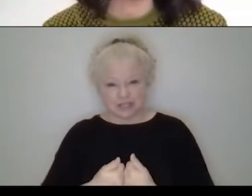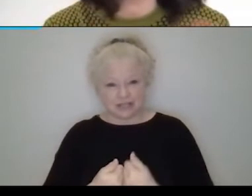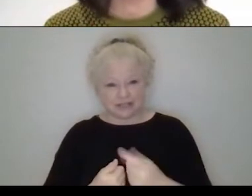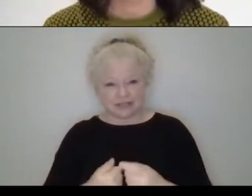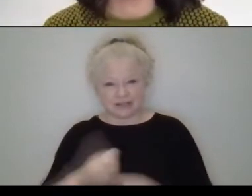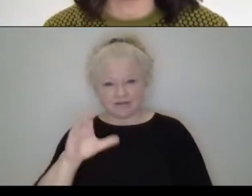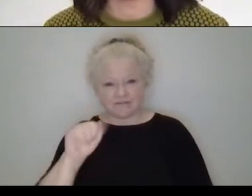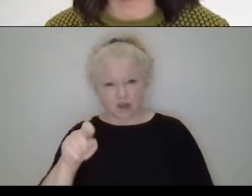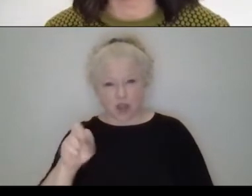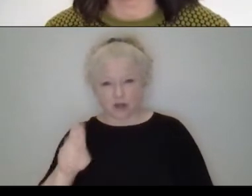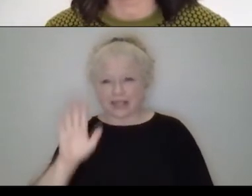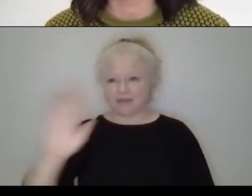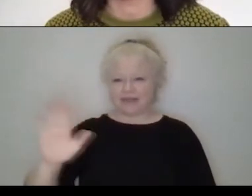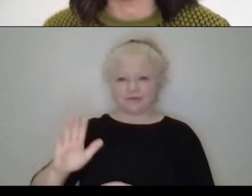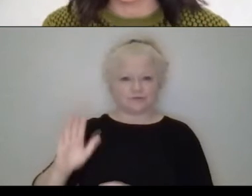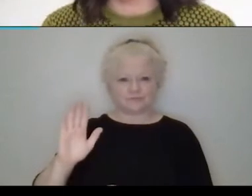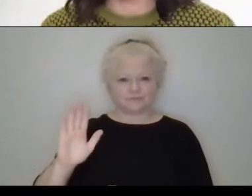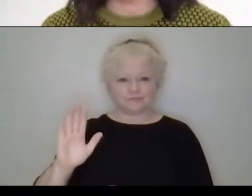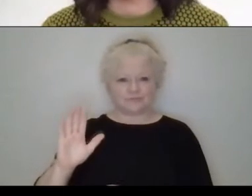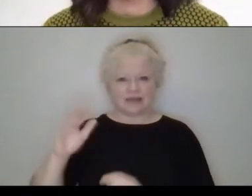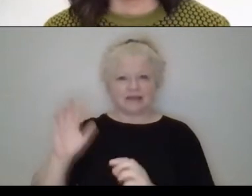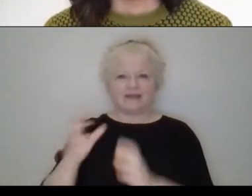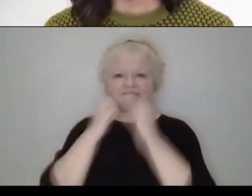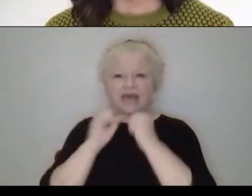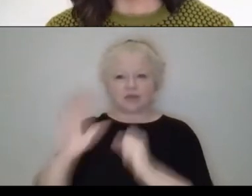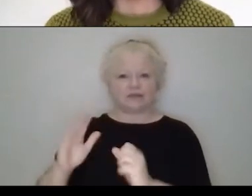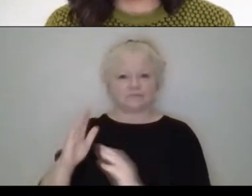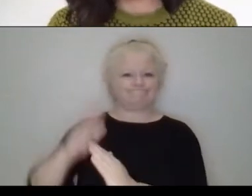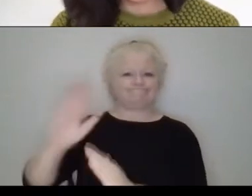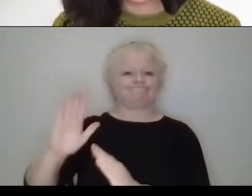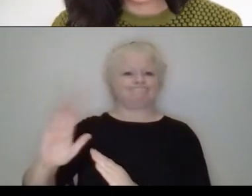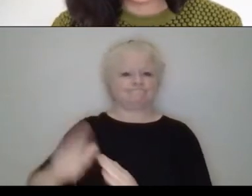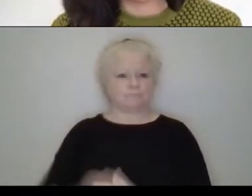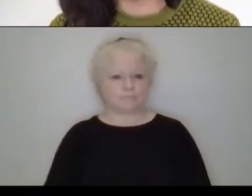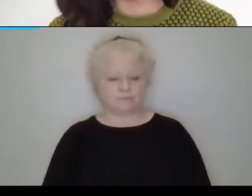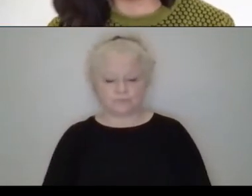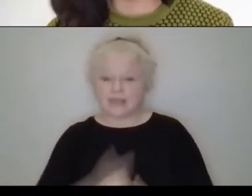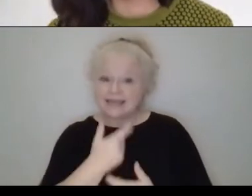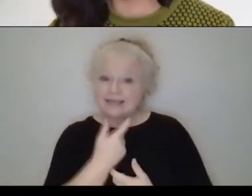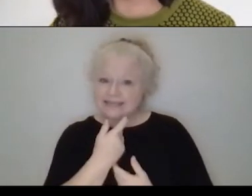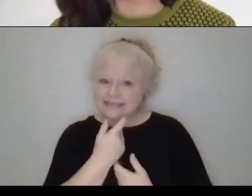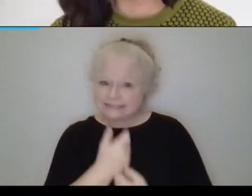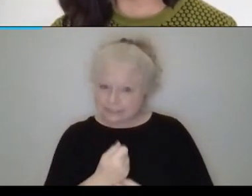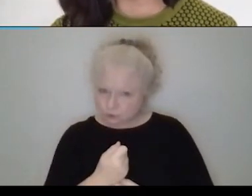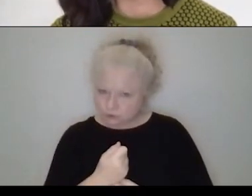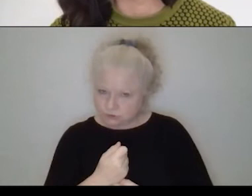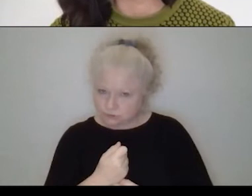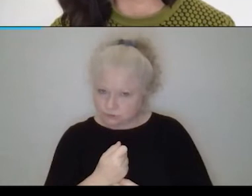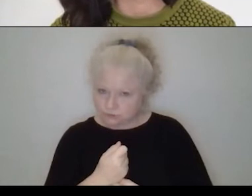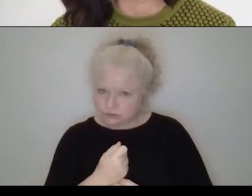Cartier, um, values. So it was a very interesting point to,